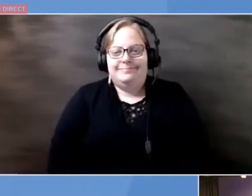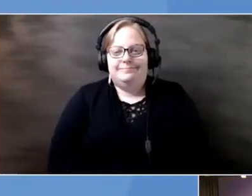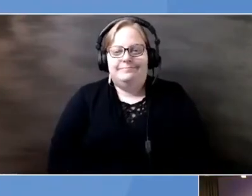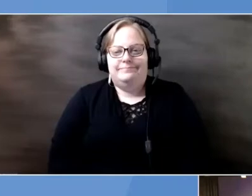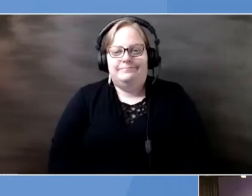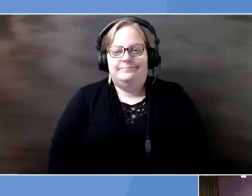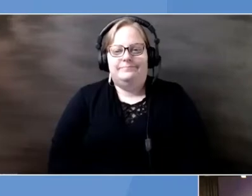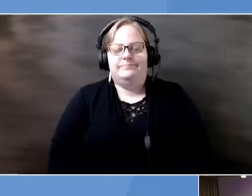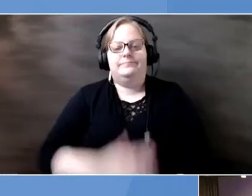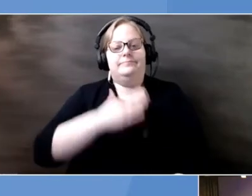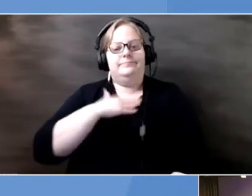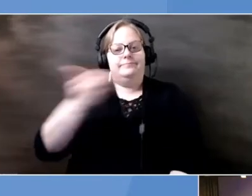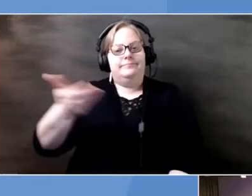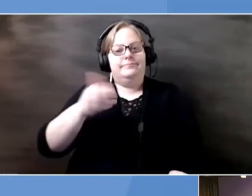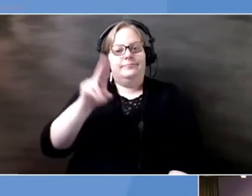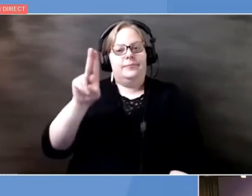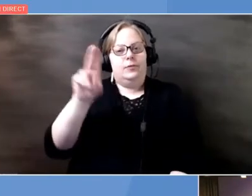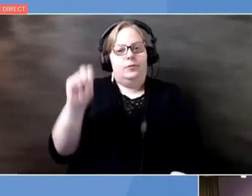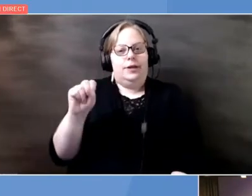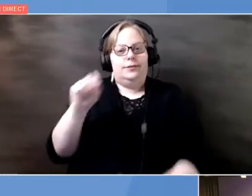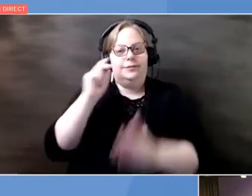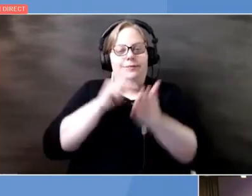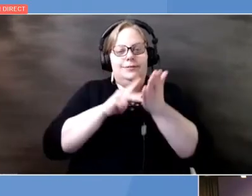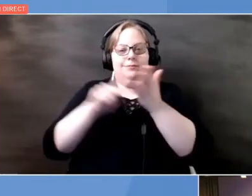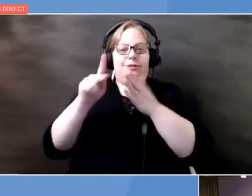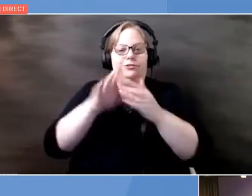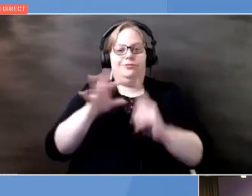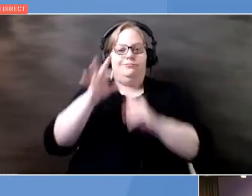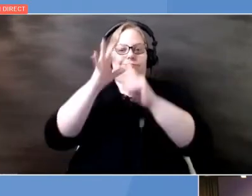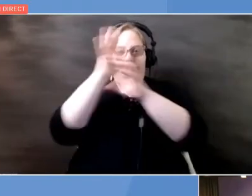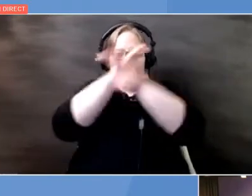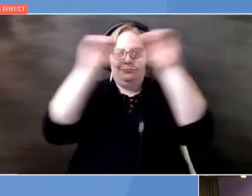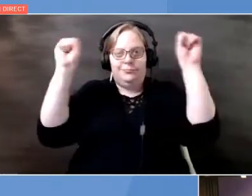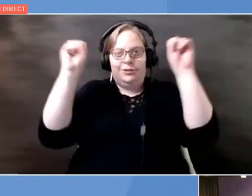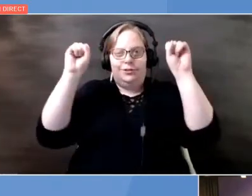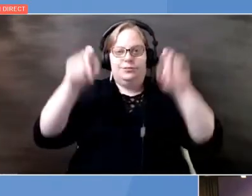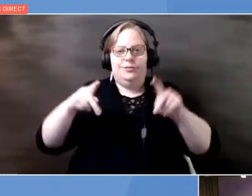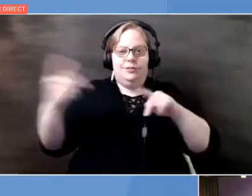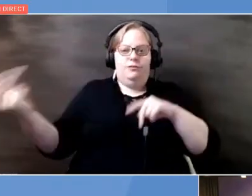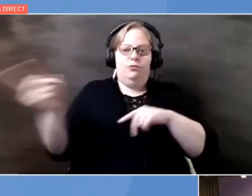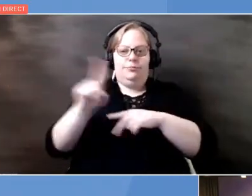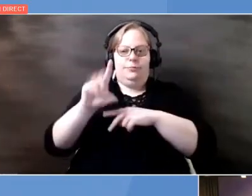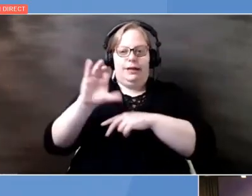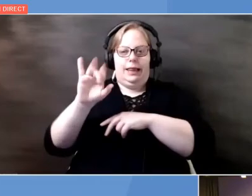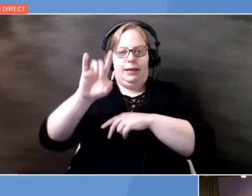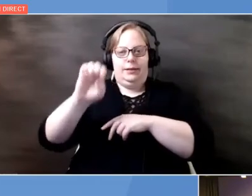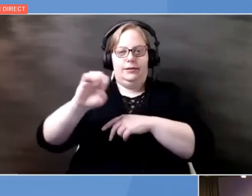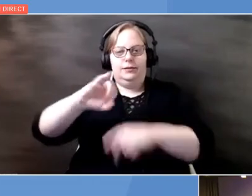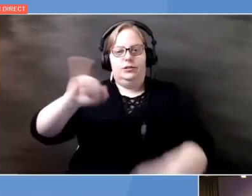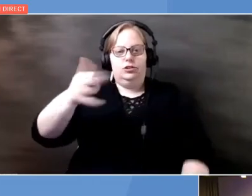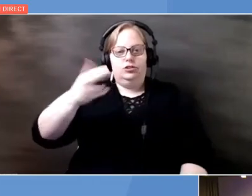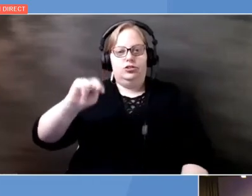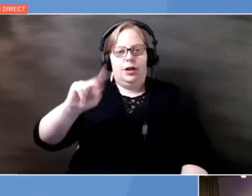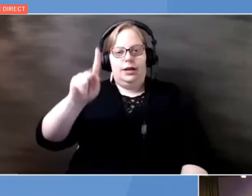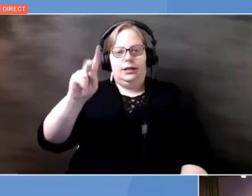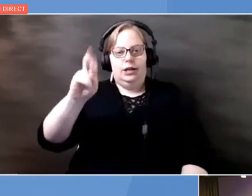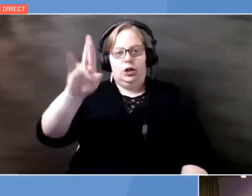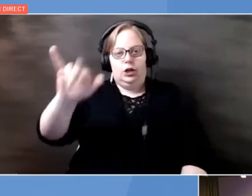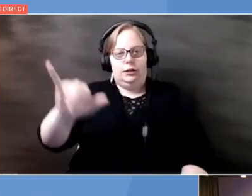Please welcome United States Special Presidential Envoy for Climate, John Kerry. Thank you.